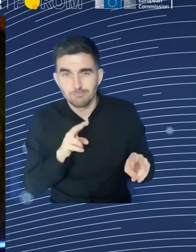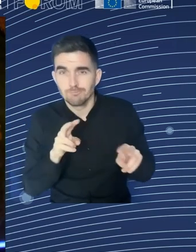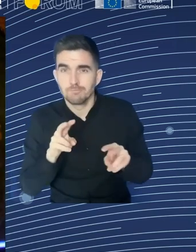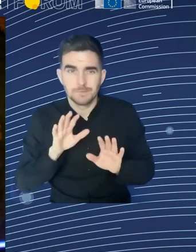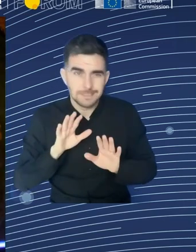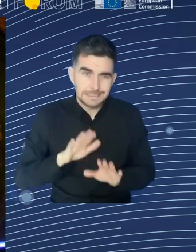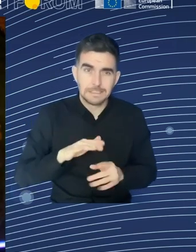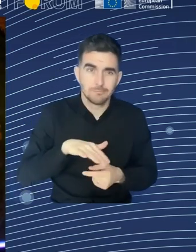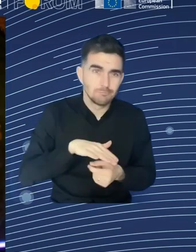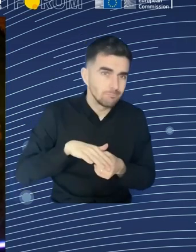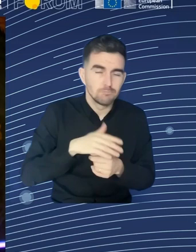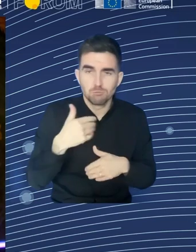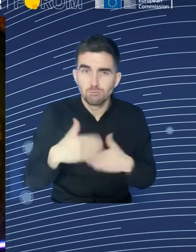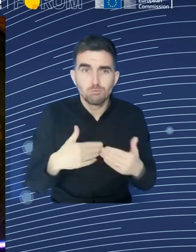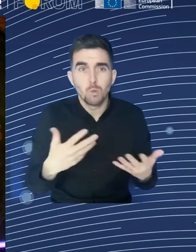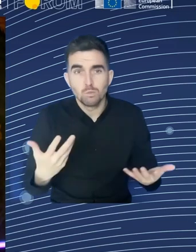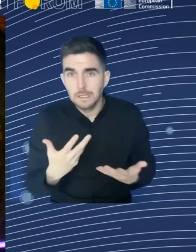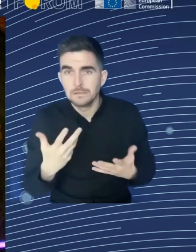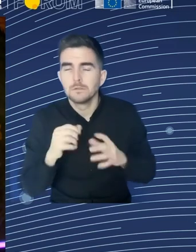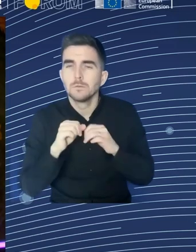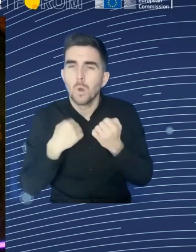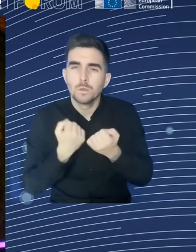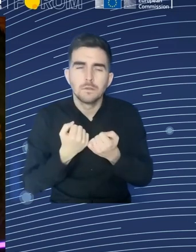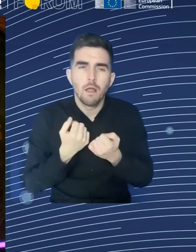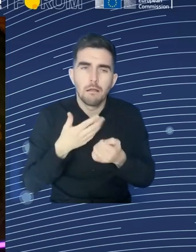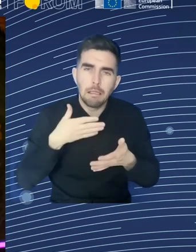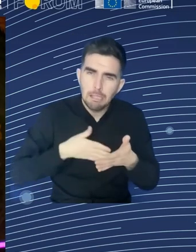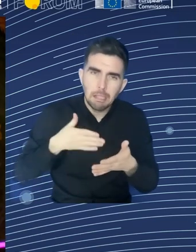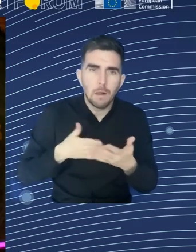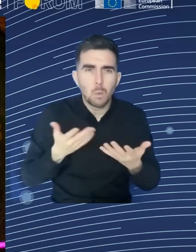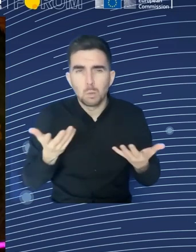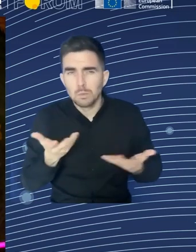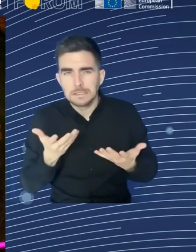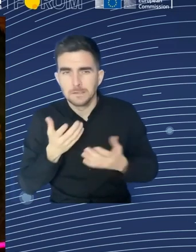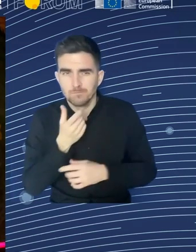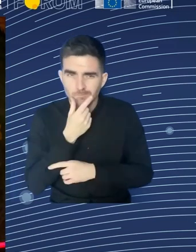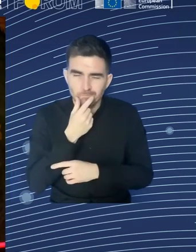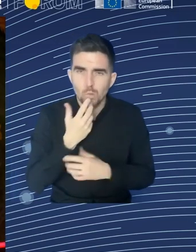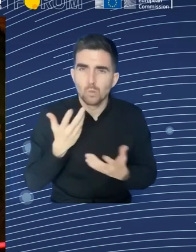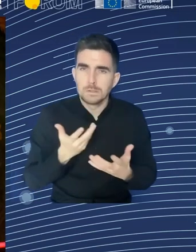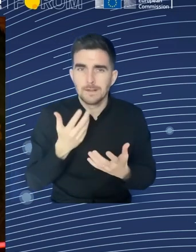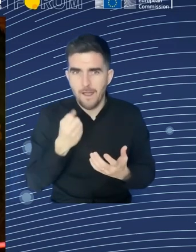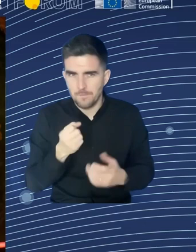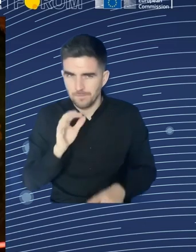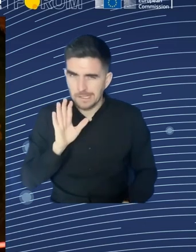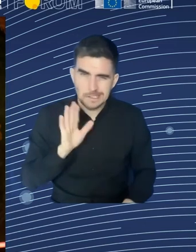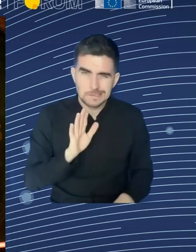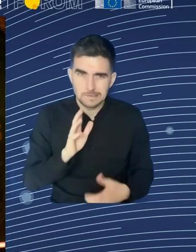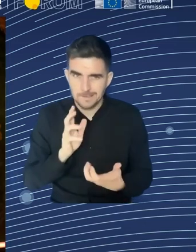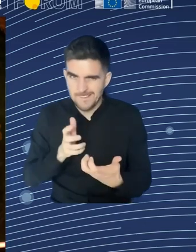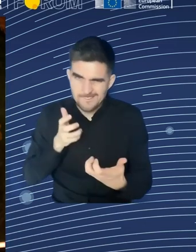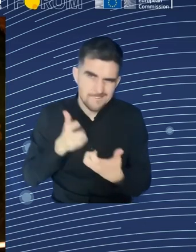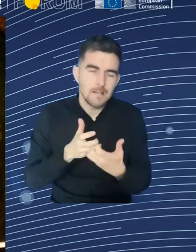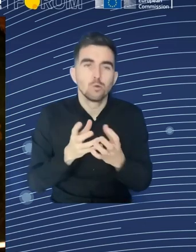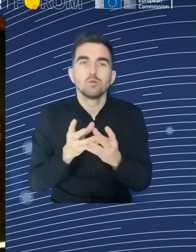our citizens, and also provide for opportunities for them. And this